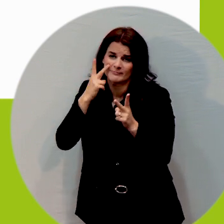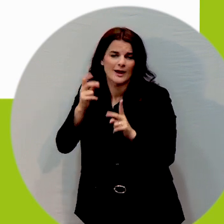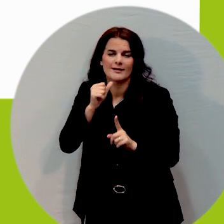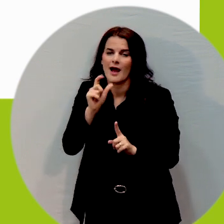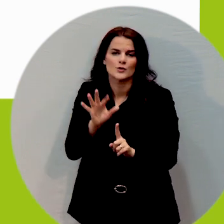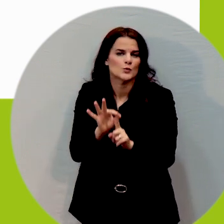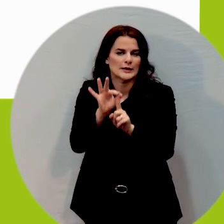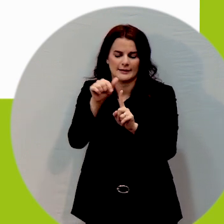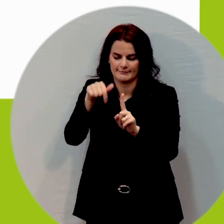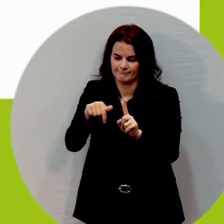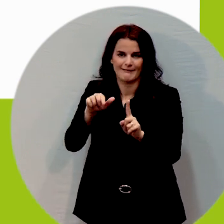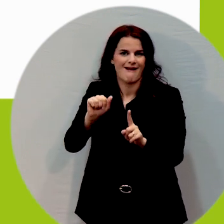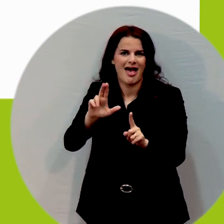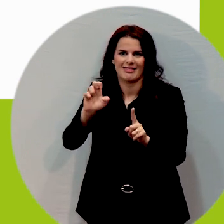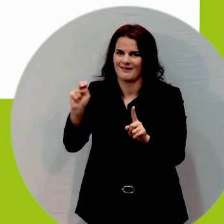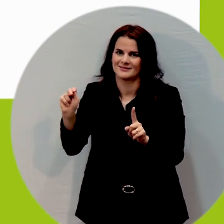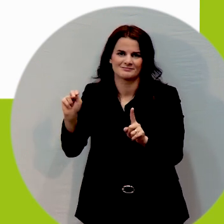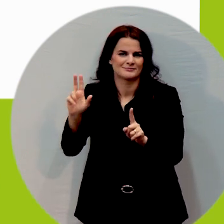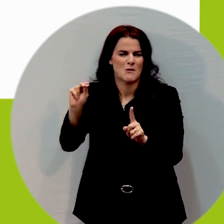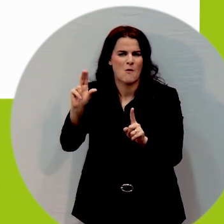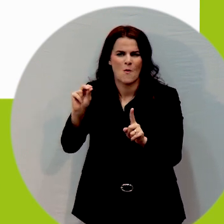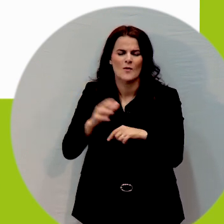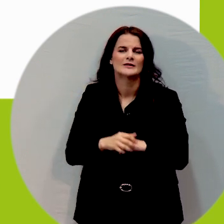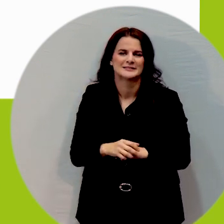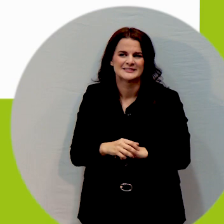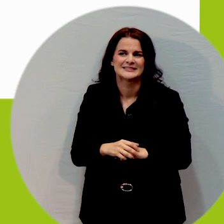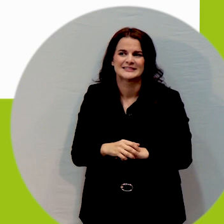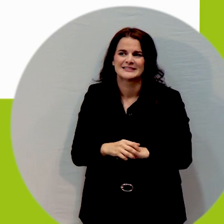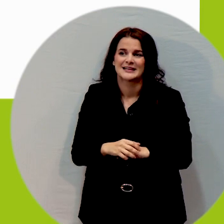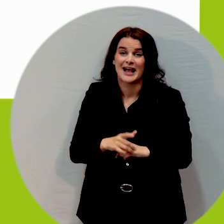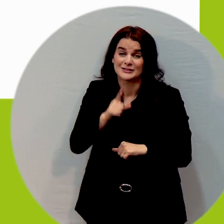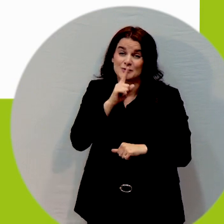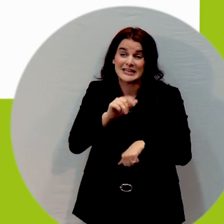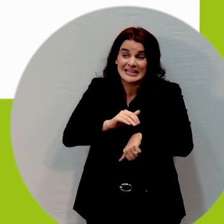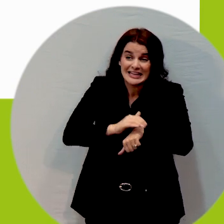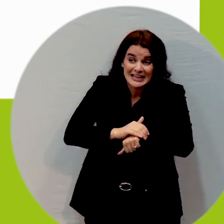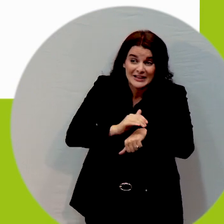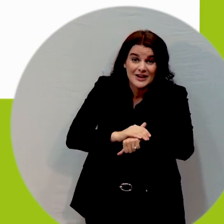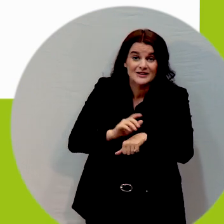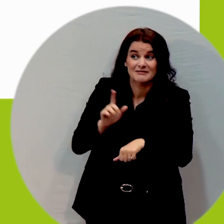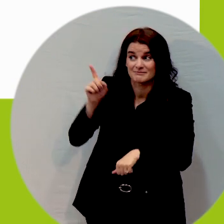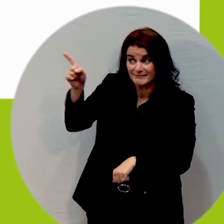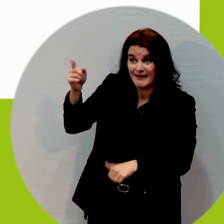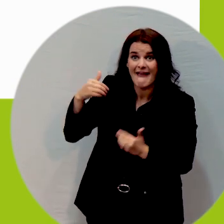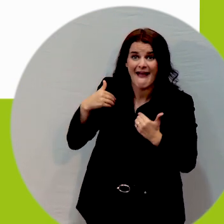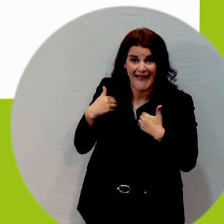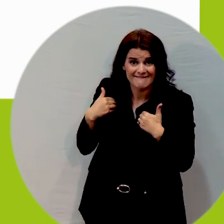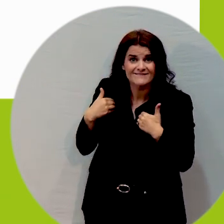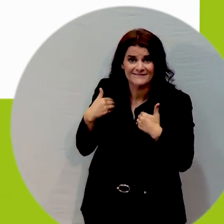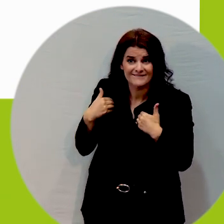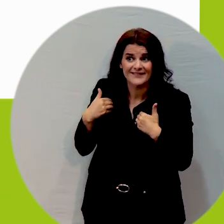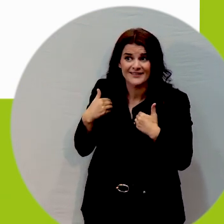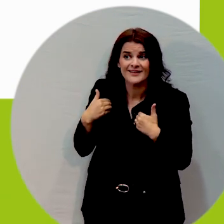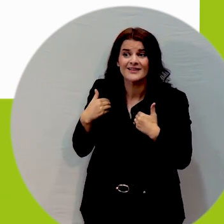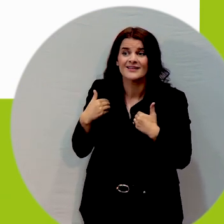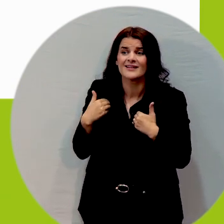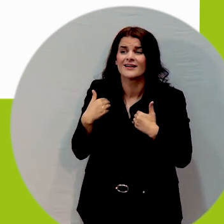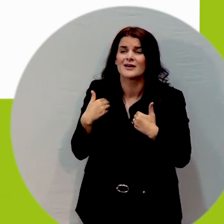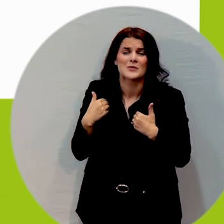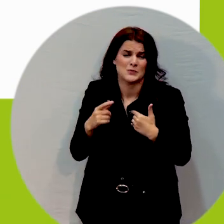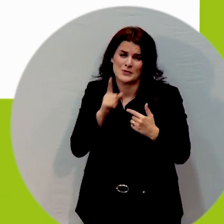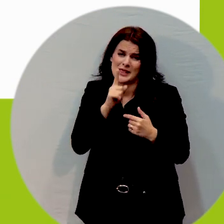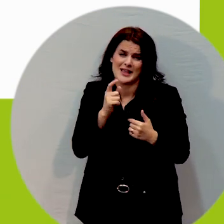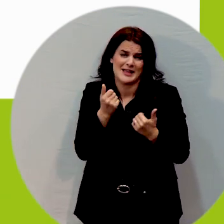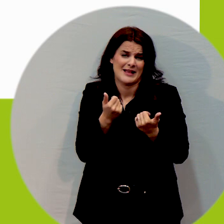to the city of Ireland it's unique to England where I come from everywhere we work with